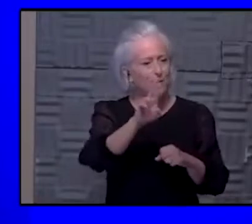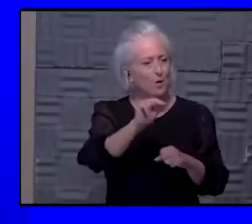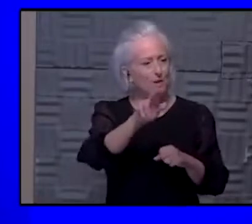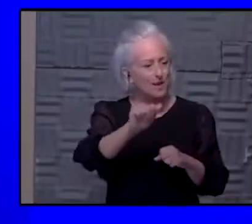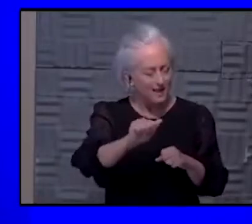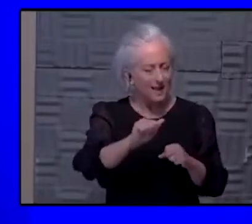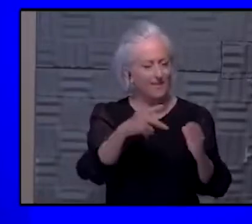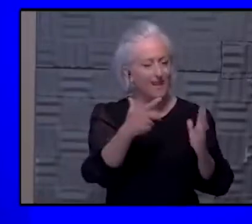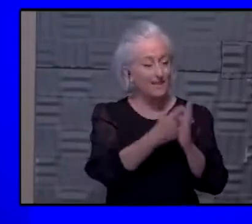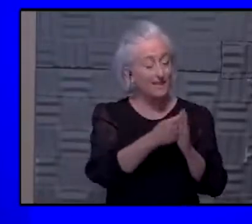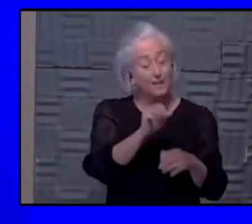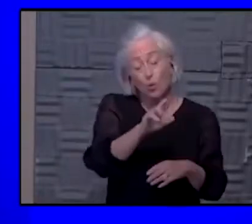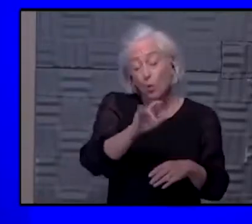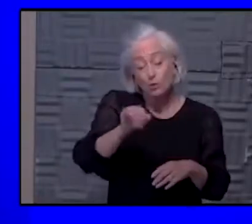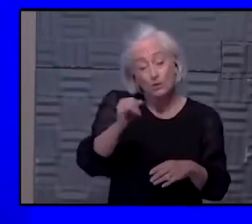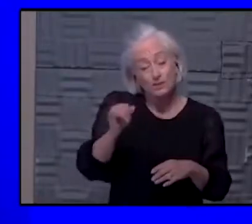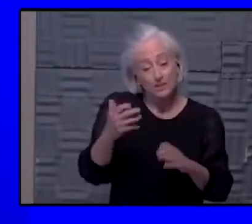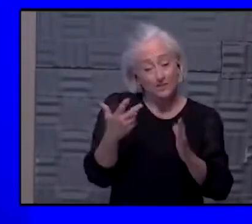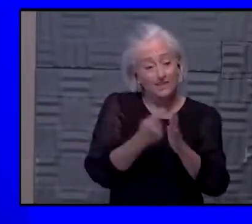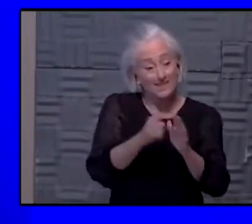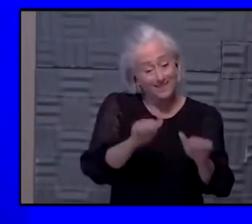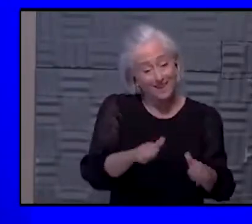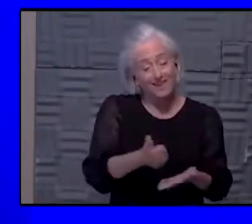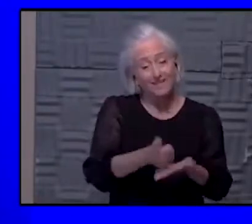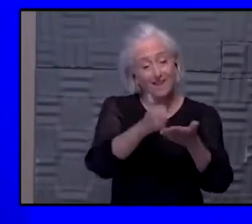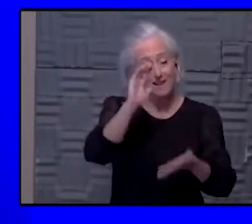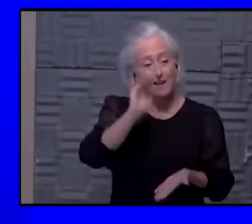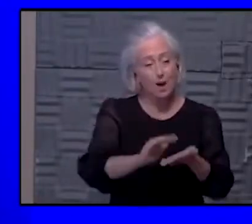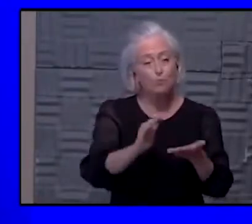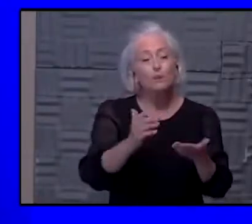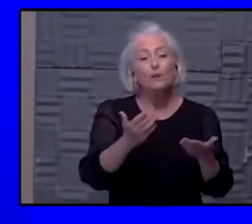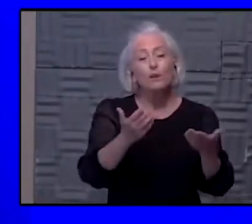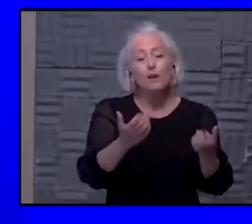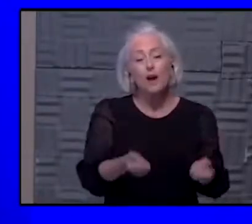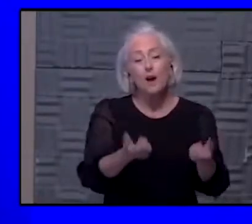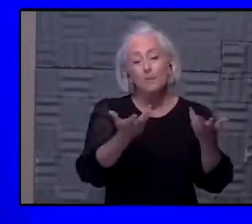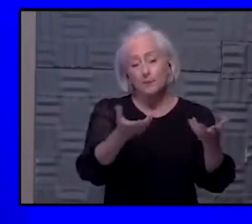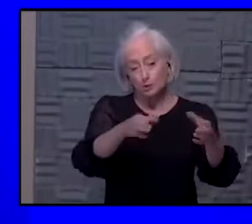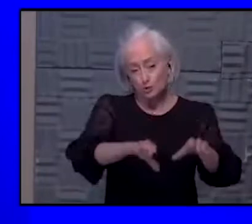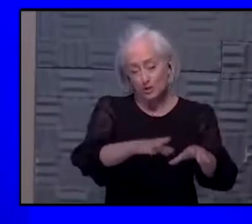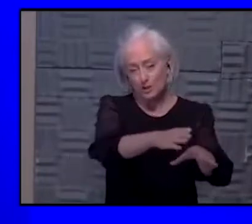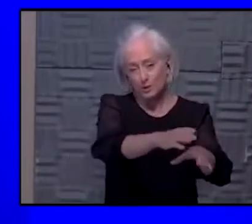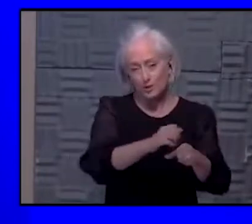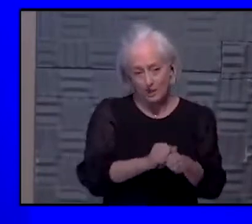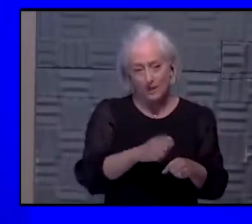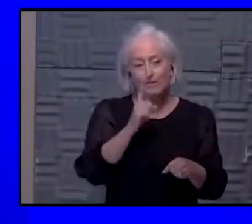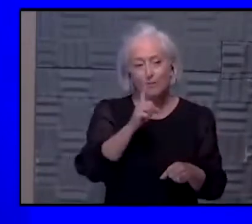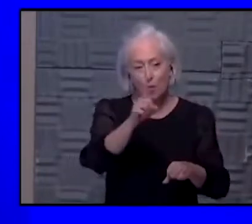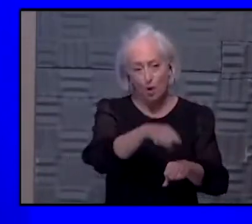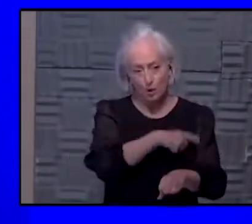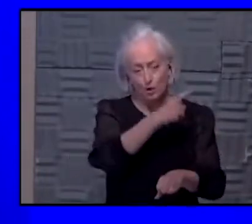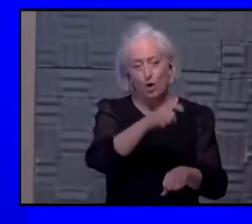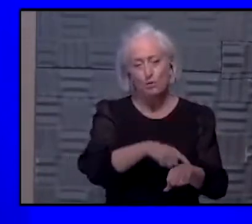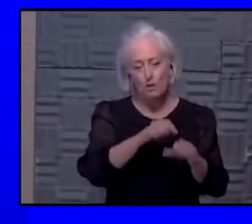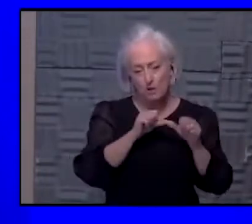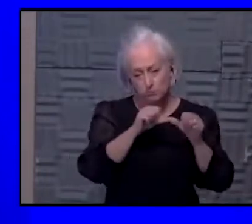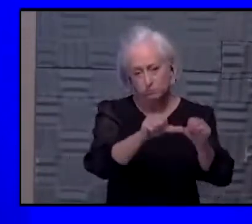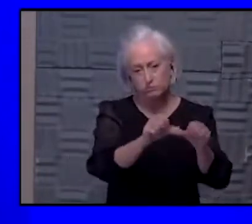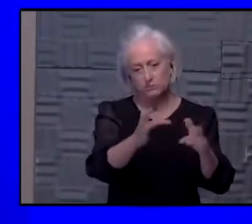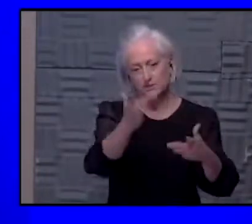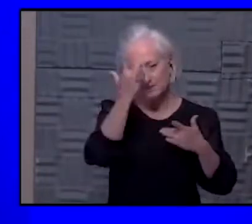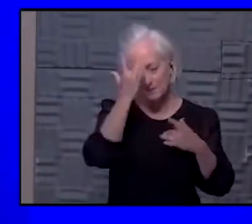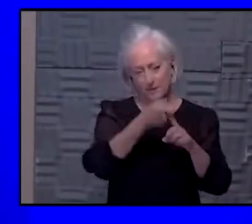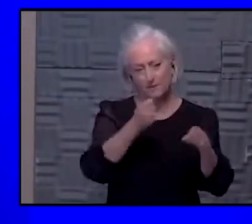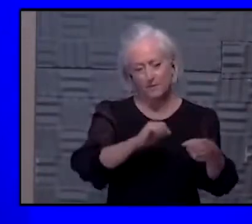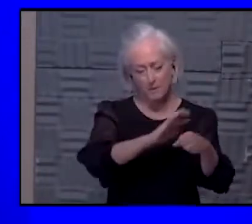even the Johnson & Johnson vaccine, which can help reduce the chance of all those things that you talked about, the long hauler symptoms, blood clots, everything else.